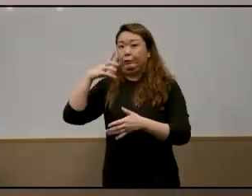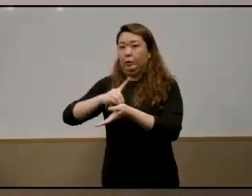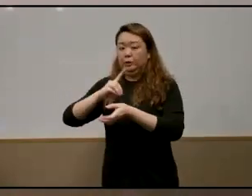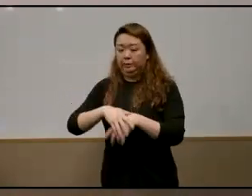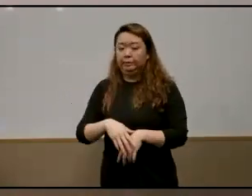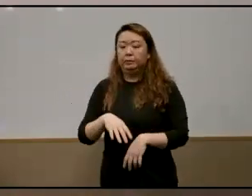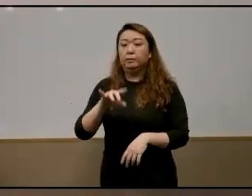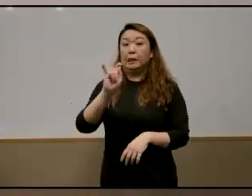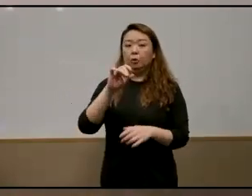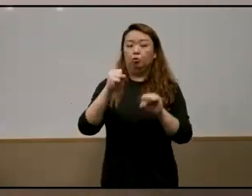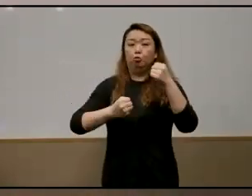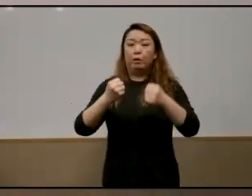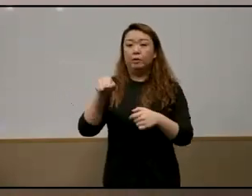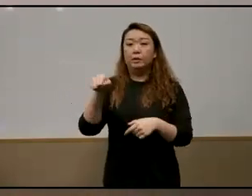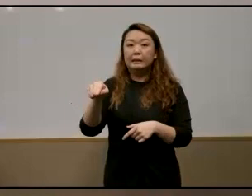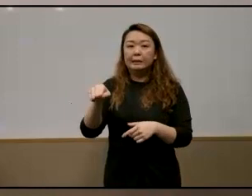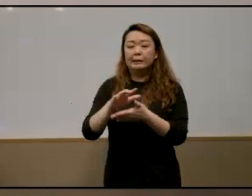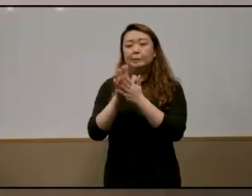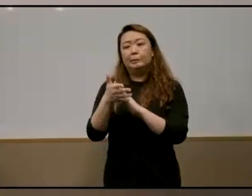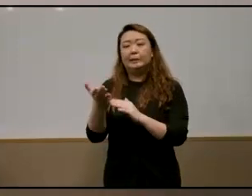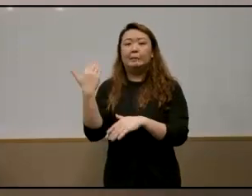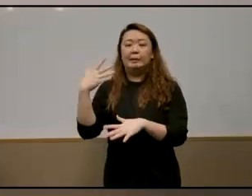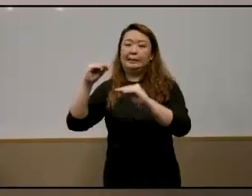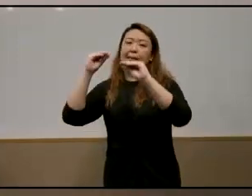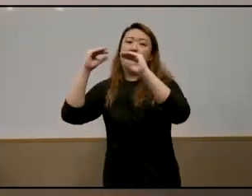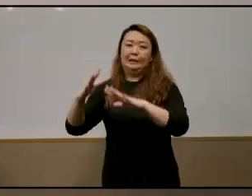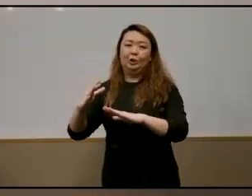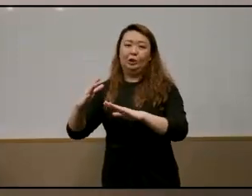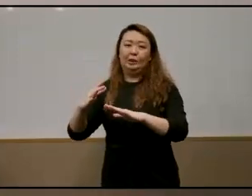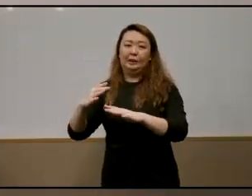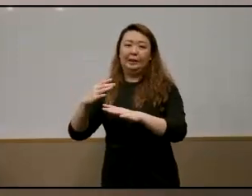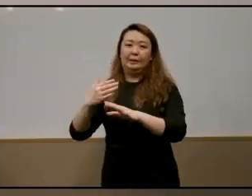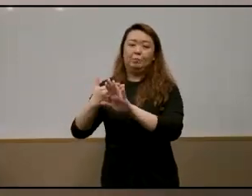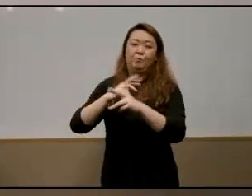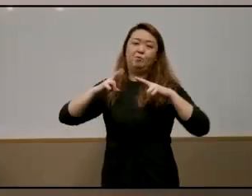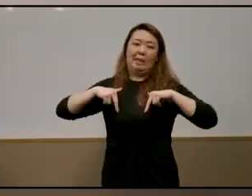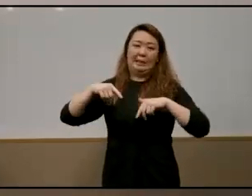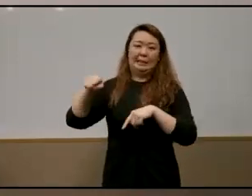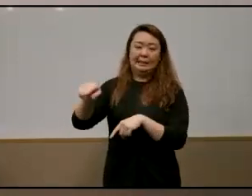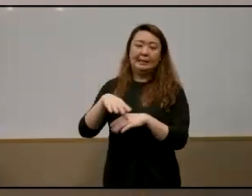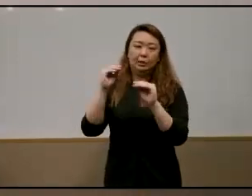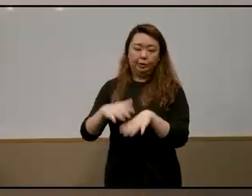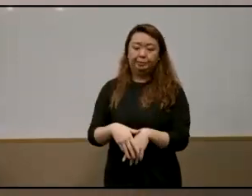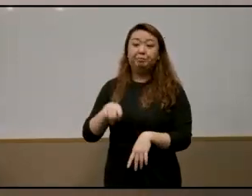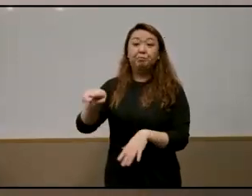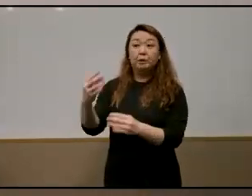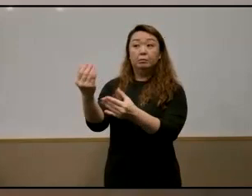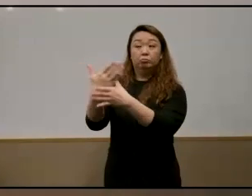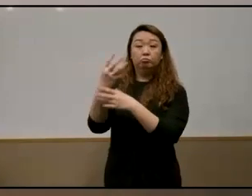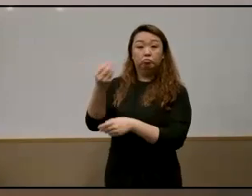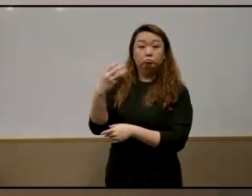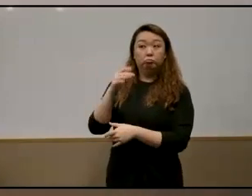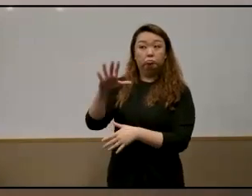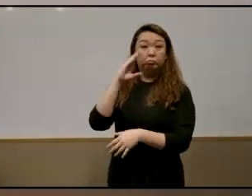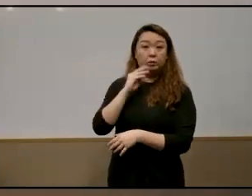grab driver was as it turned out a teacher who had taught in a low-income secondary school for many years so he started sharing his experiences